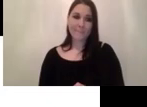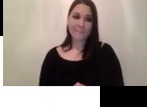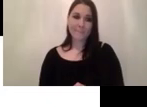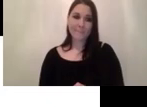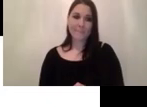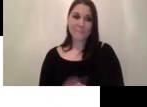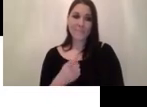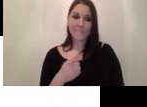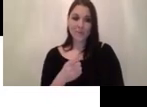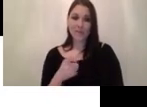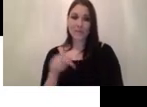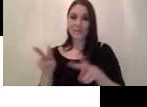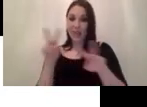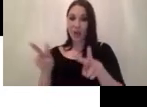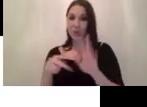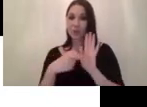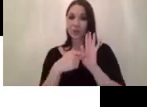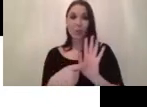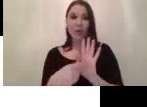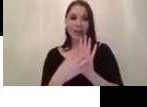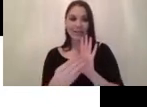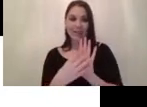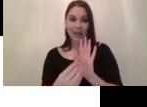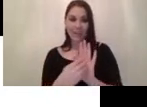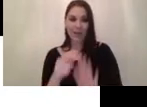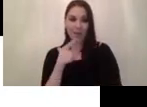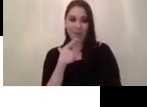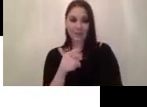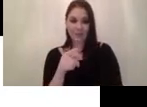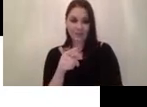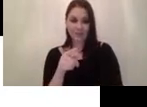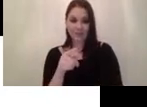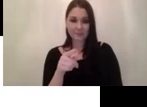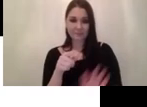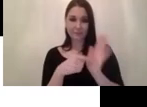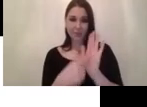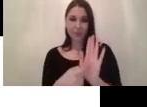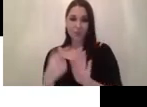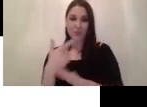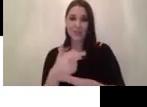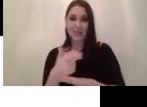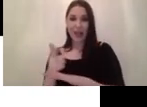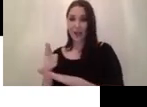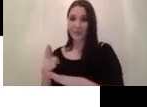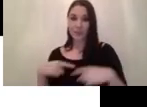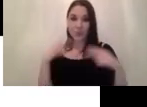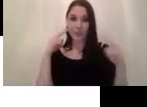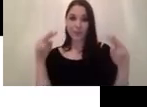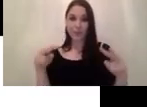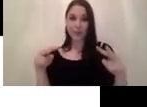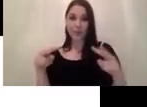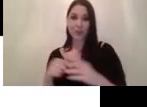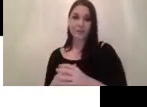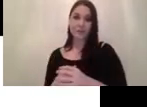case um so this monitor here shows the camera view overlaid with the region of